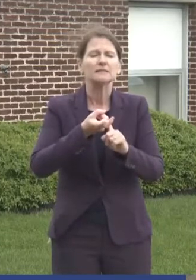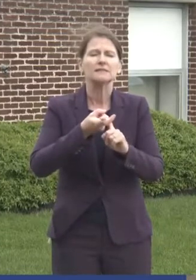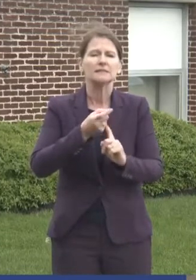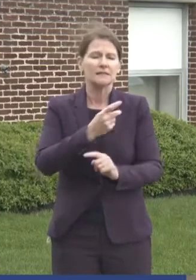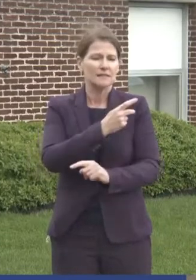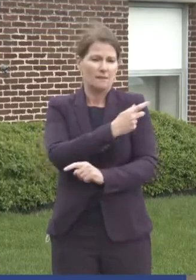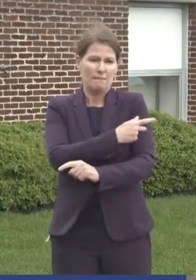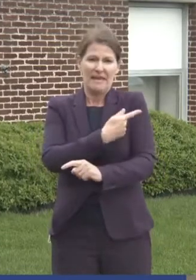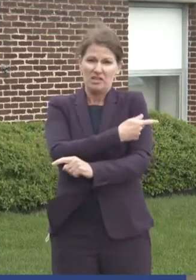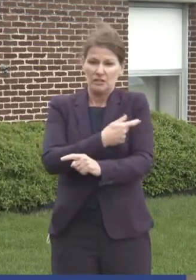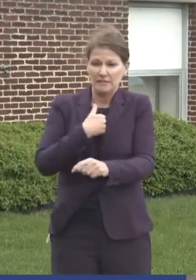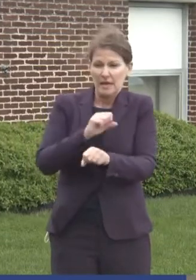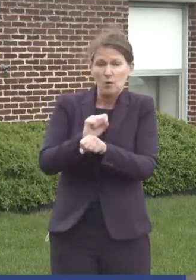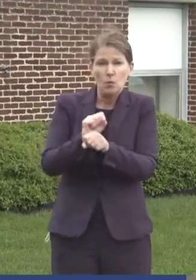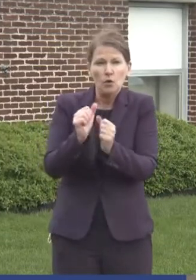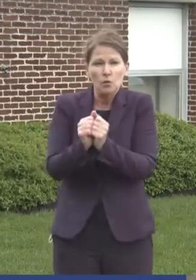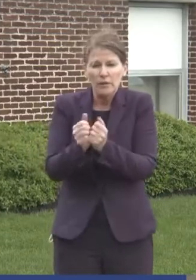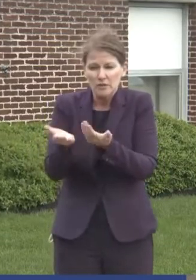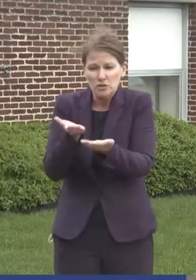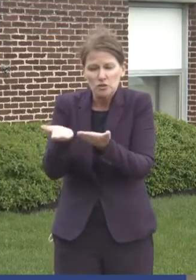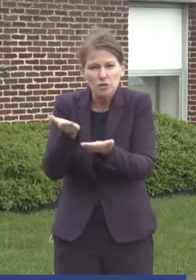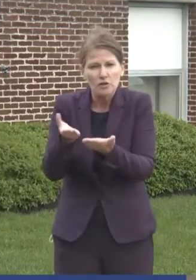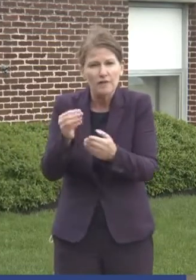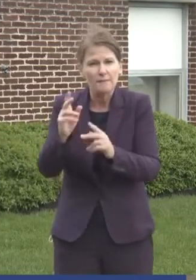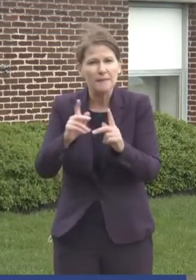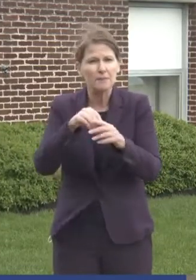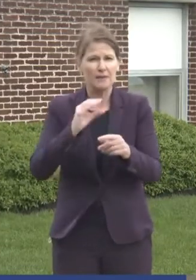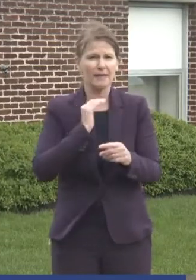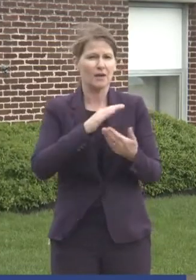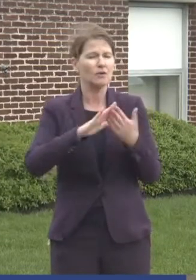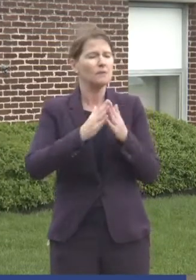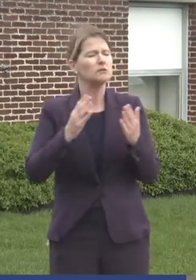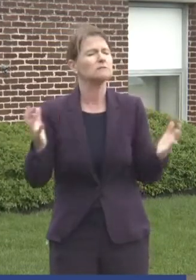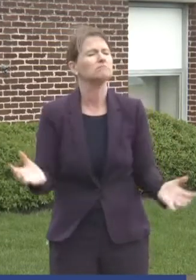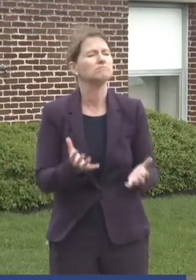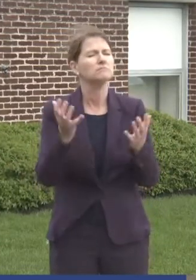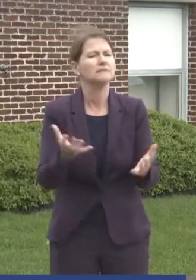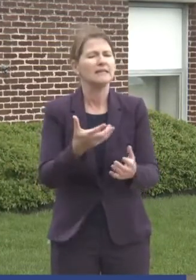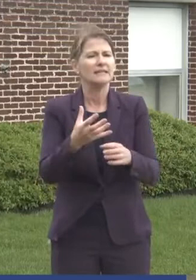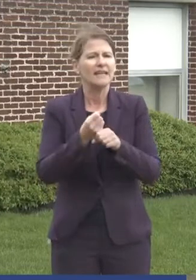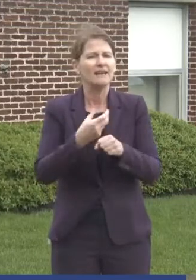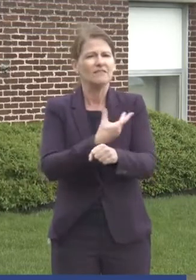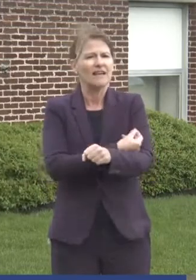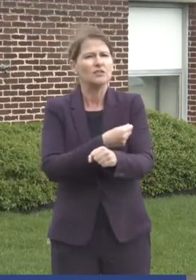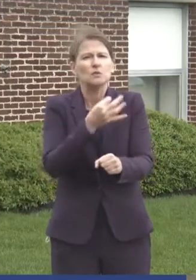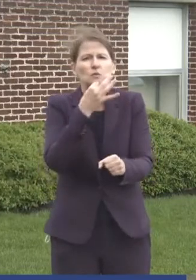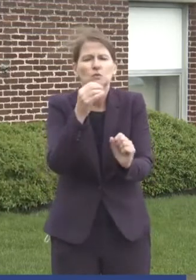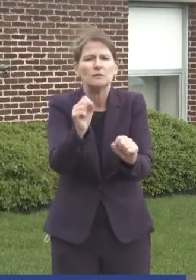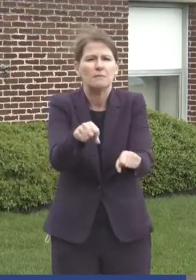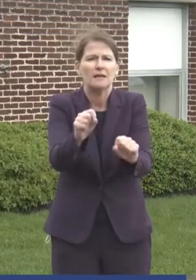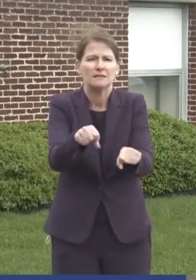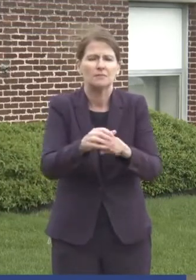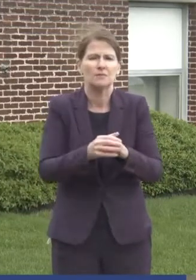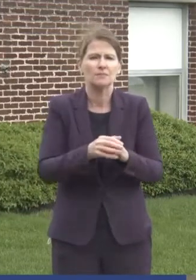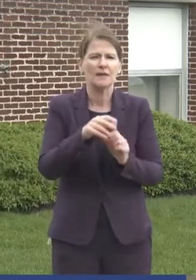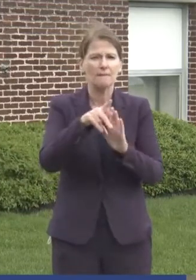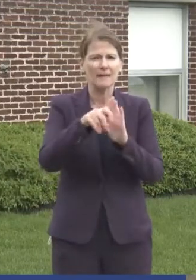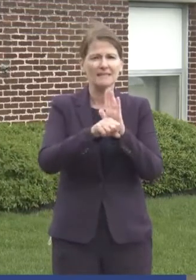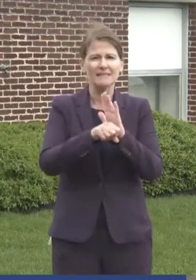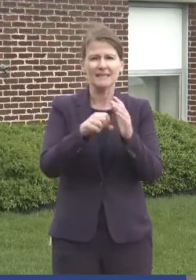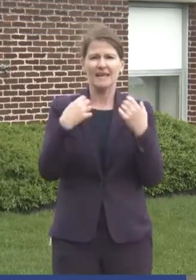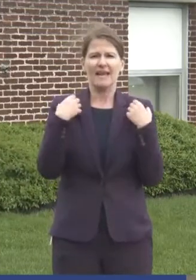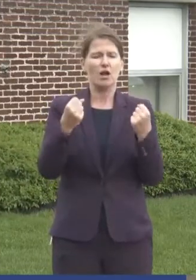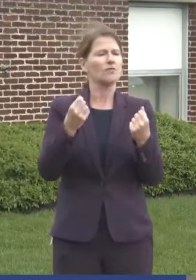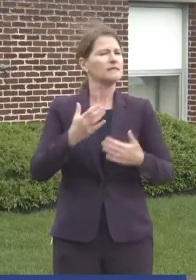the patients I serve, and those in our communities to get vaccinated as soon as they are able. Penn State Health